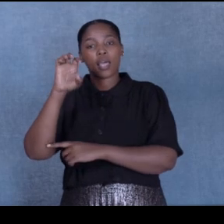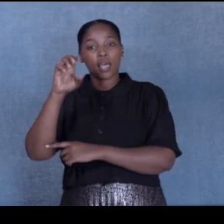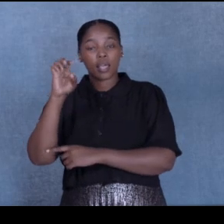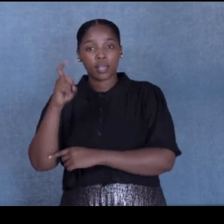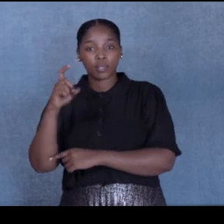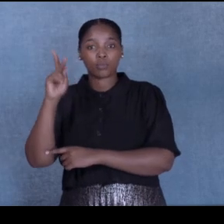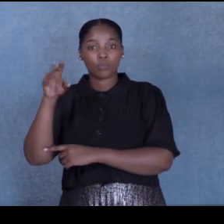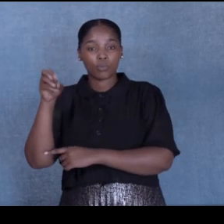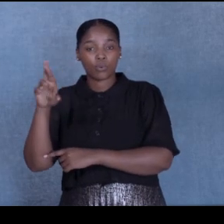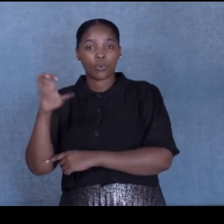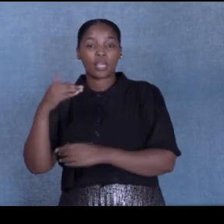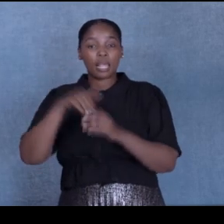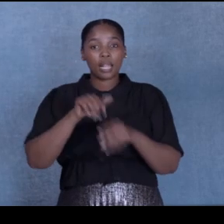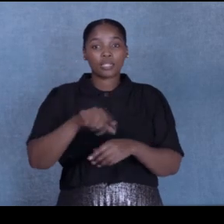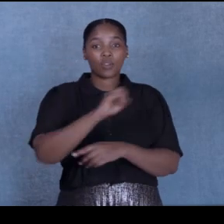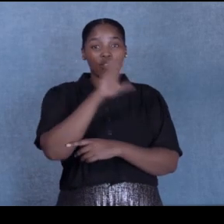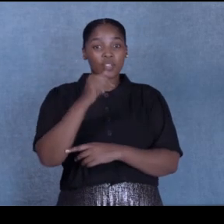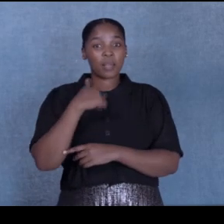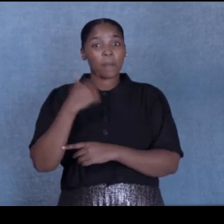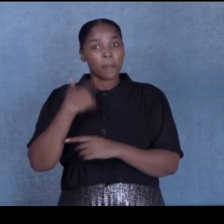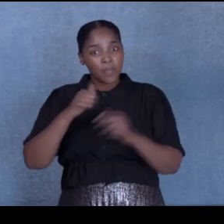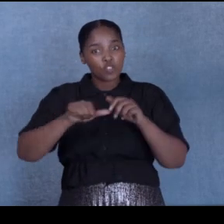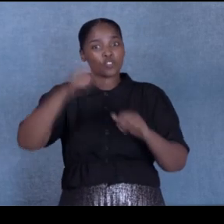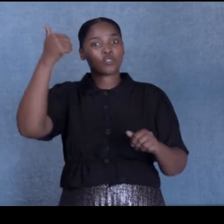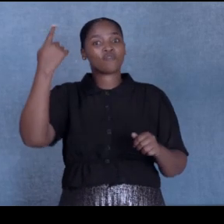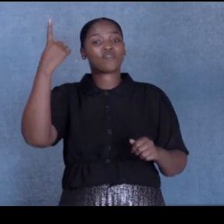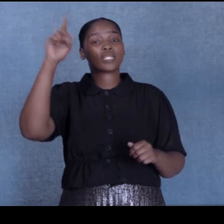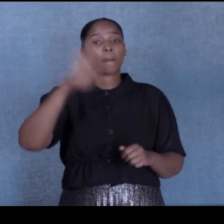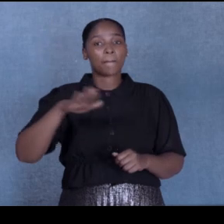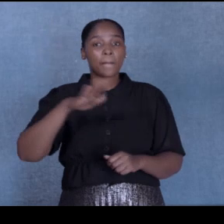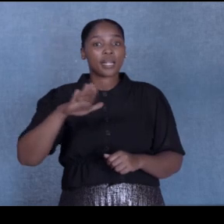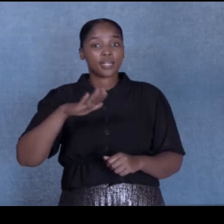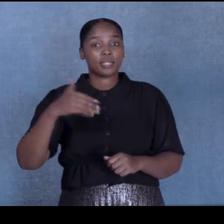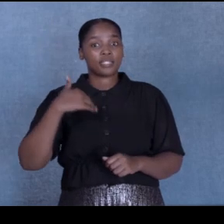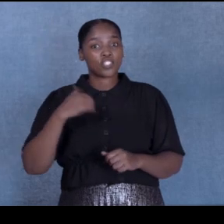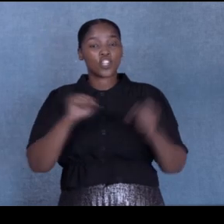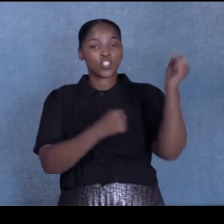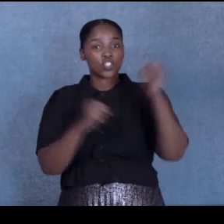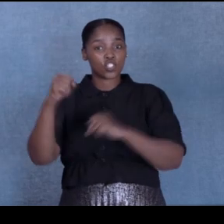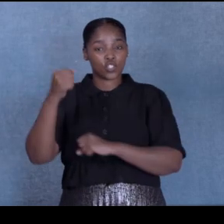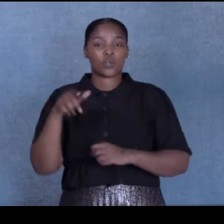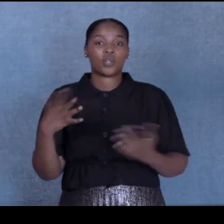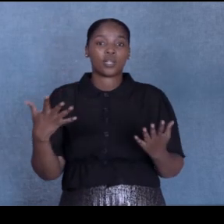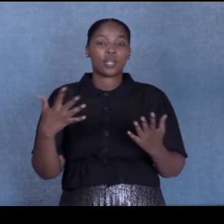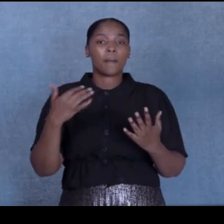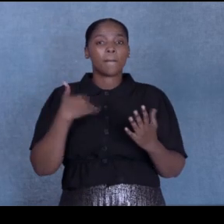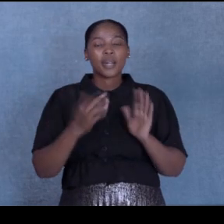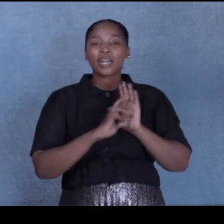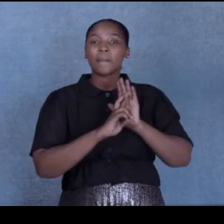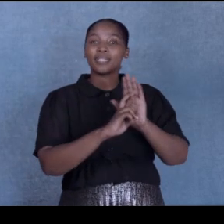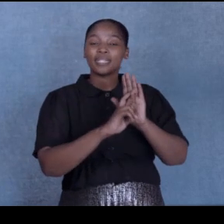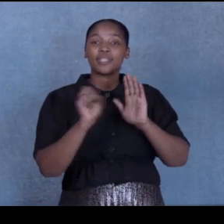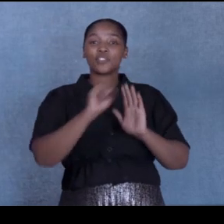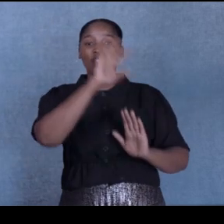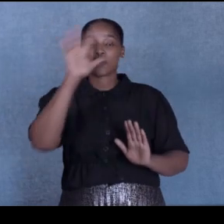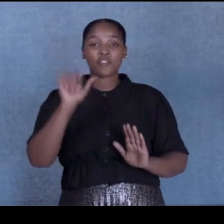South Africa. And I came first place at the Kenya Science and Engineering Fair. I represented South Africa and